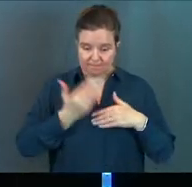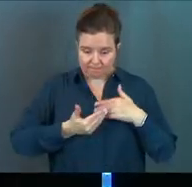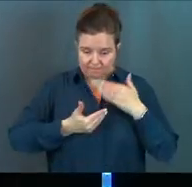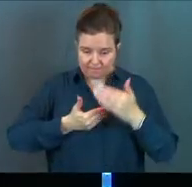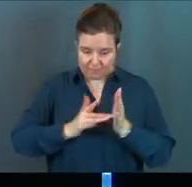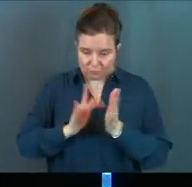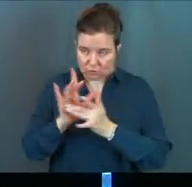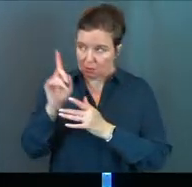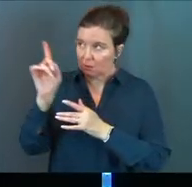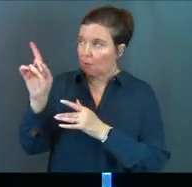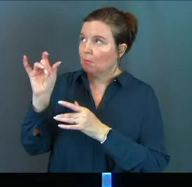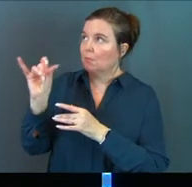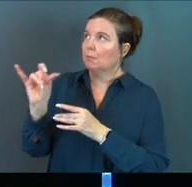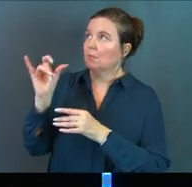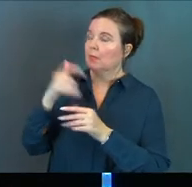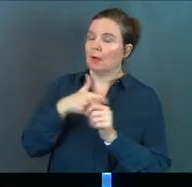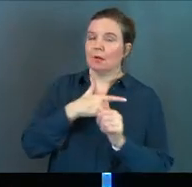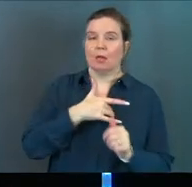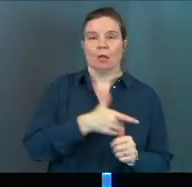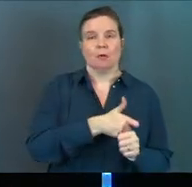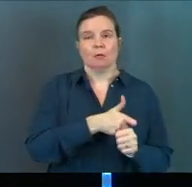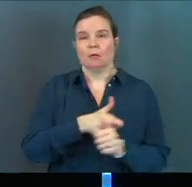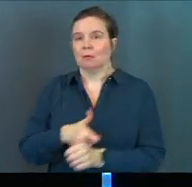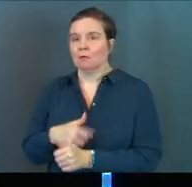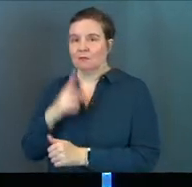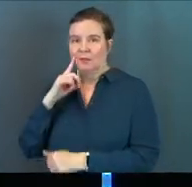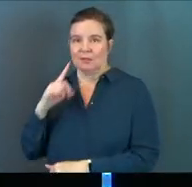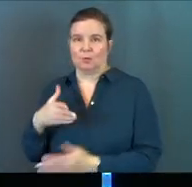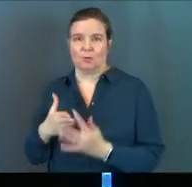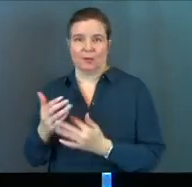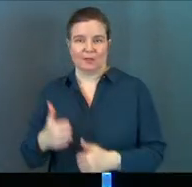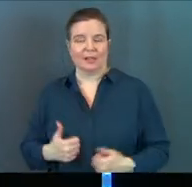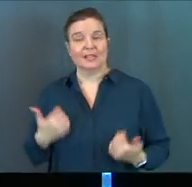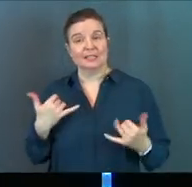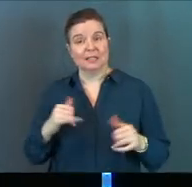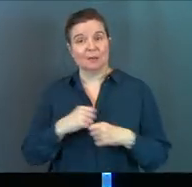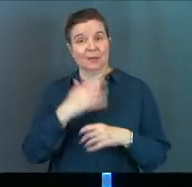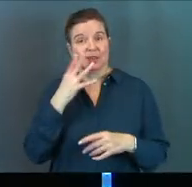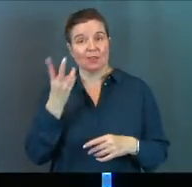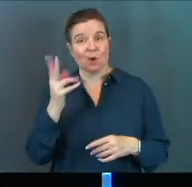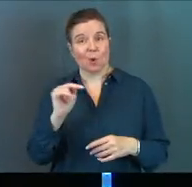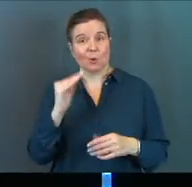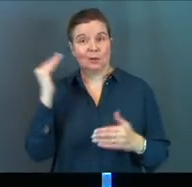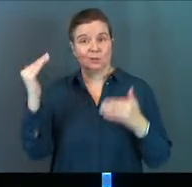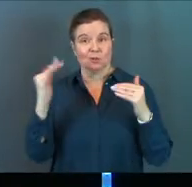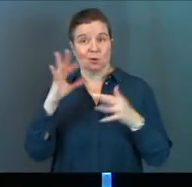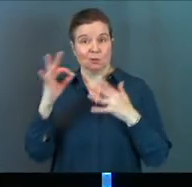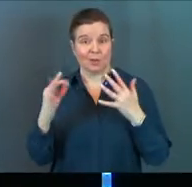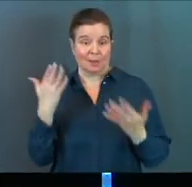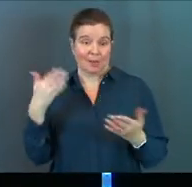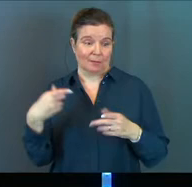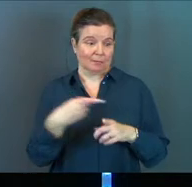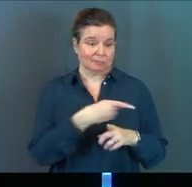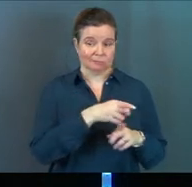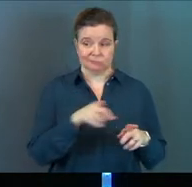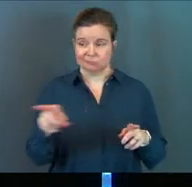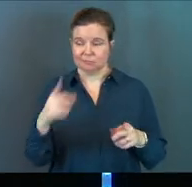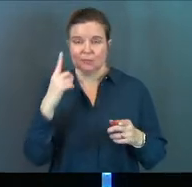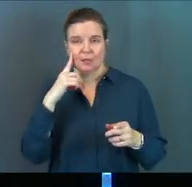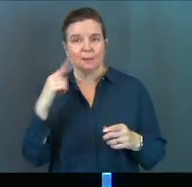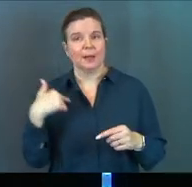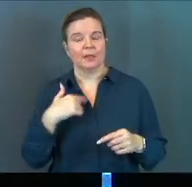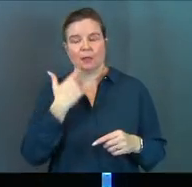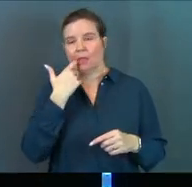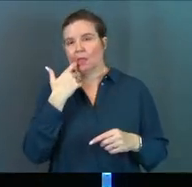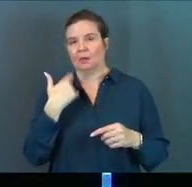path of Jesus, that will be compelling to them throughout their life. They'll still make their own adult choices. But I think